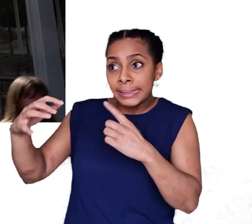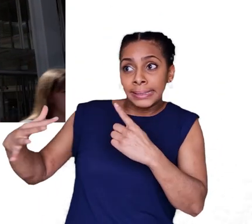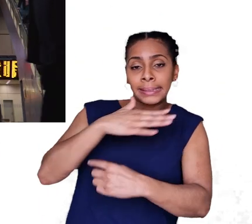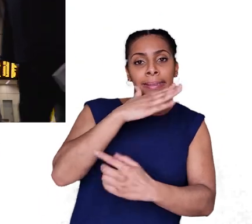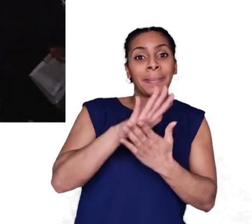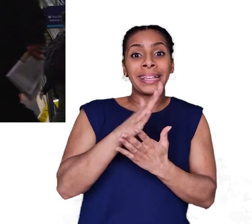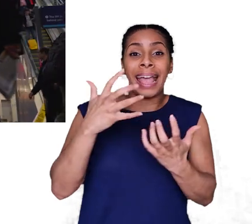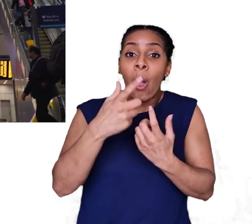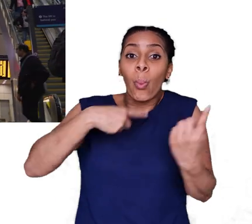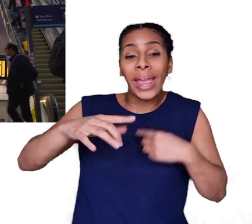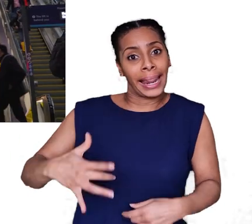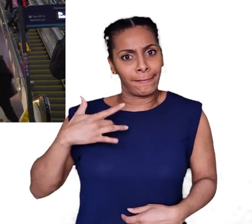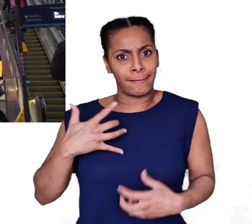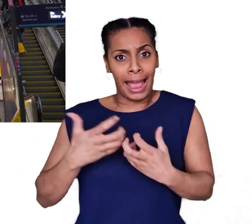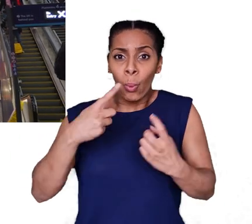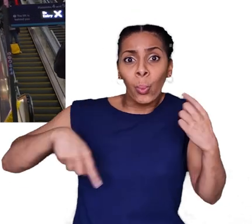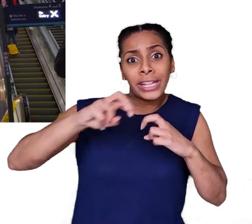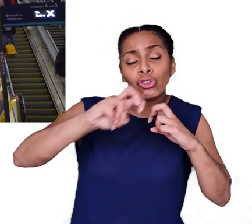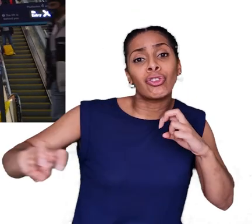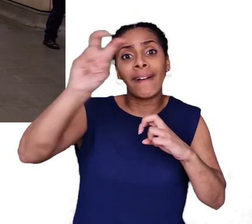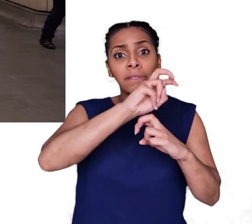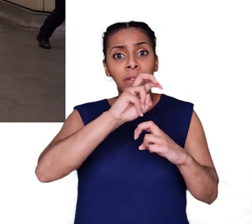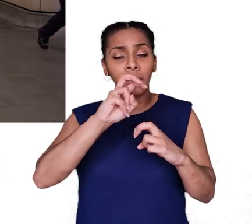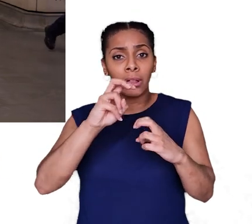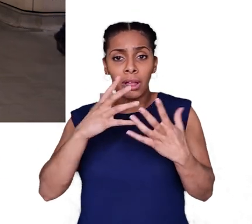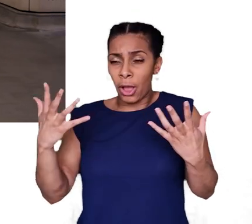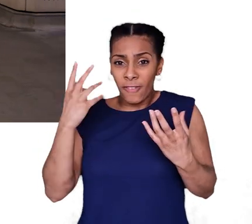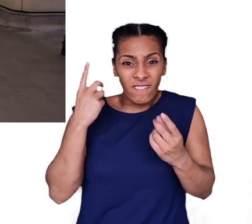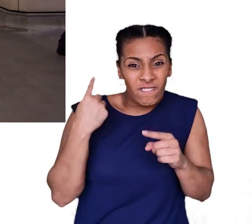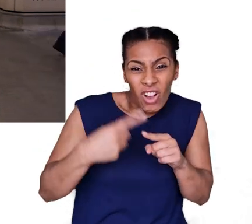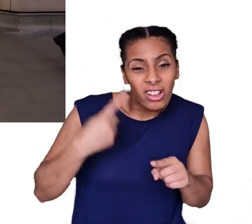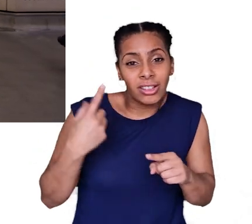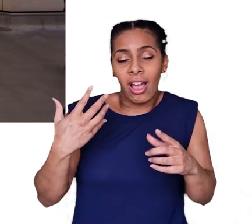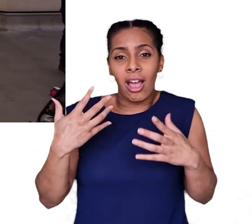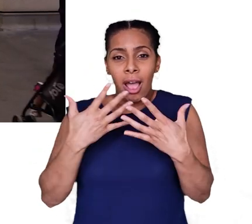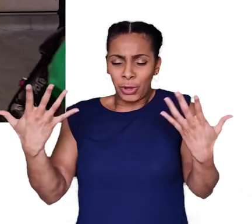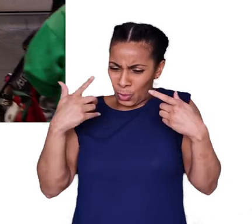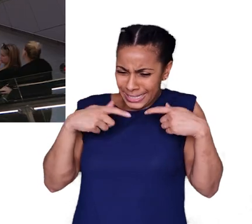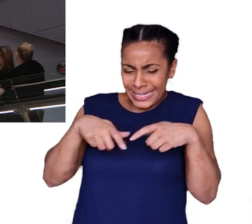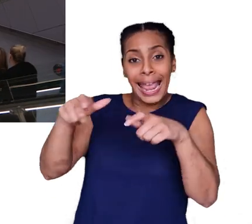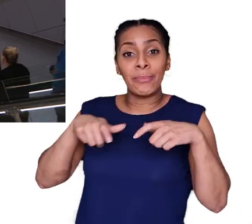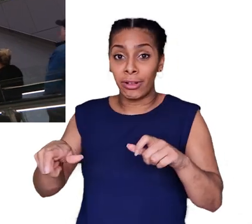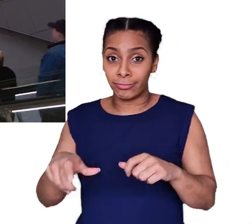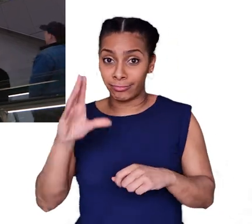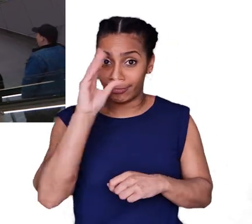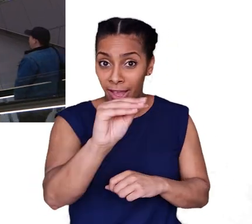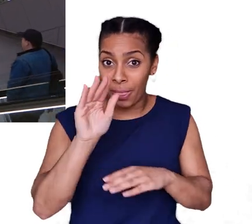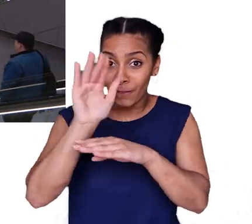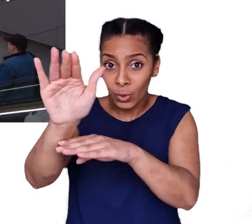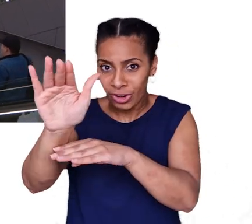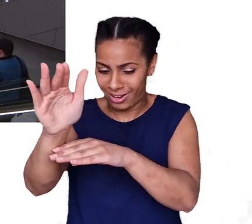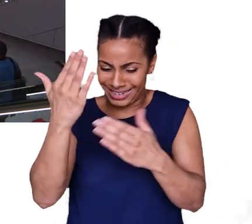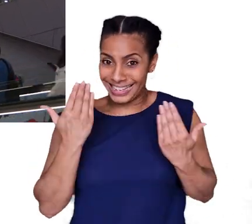travel so much easier, so much faster and way more sustainable. The future is now.